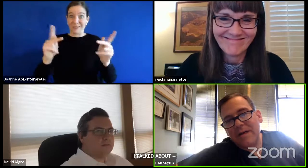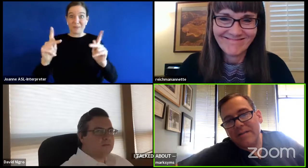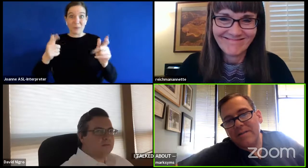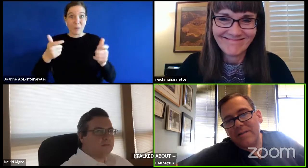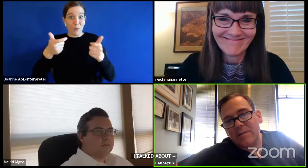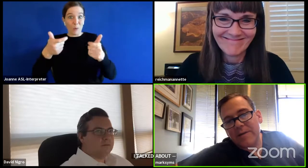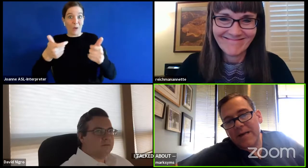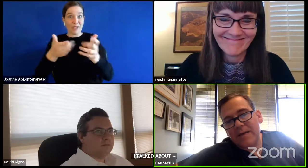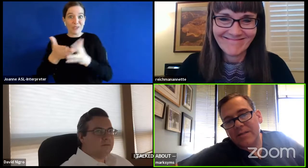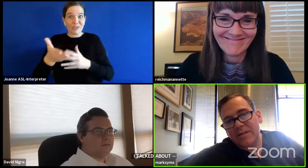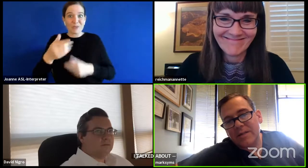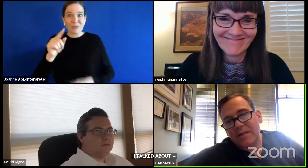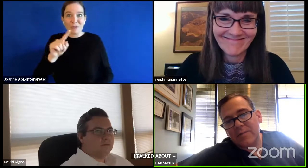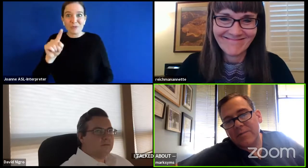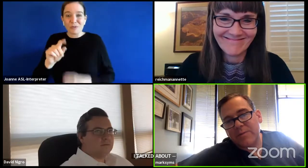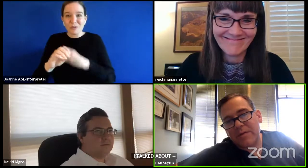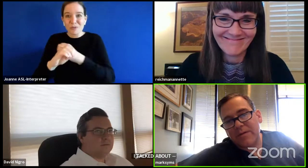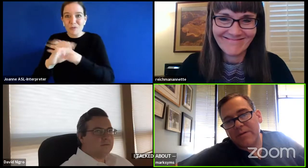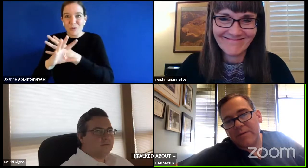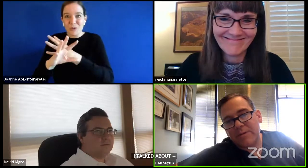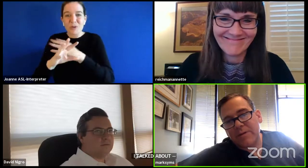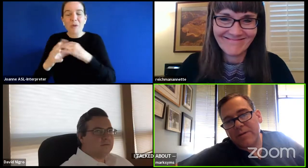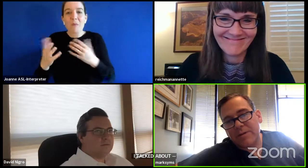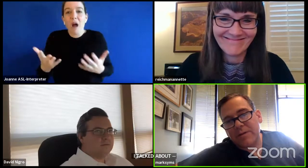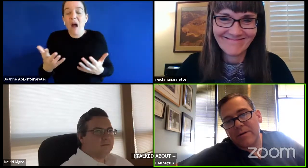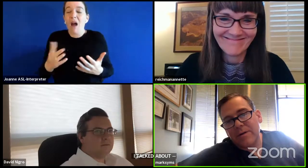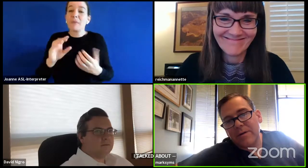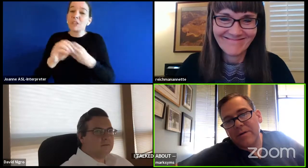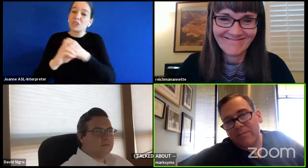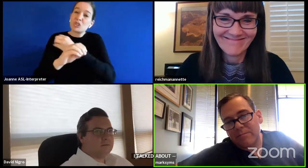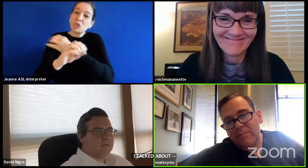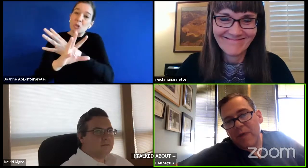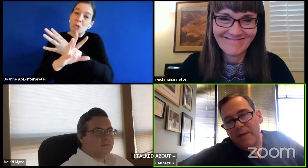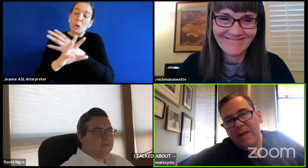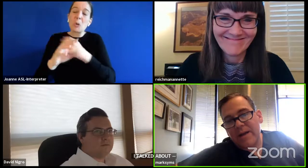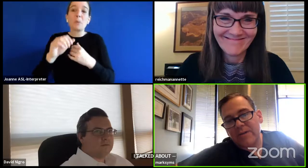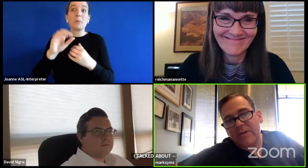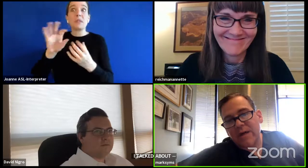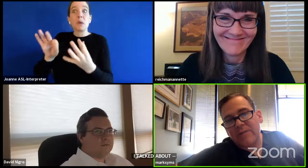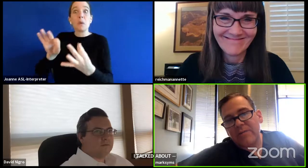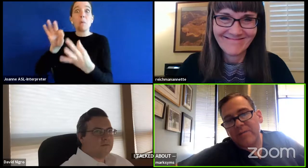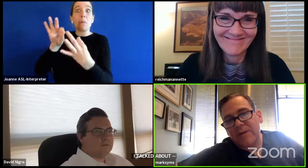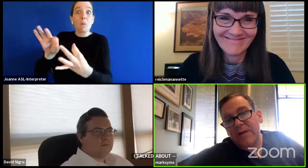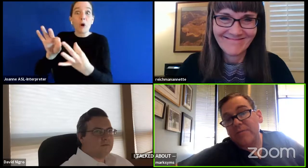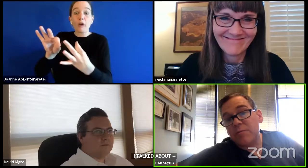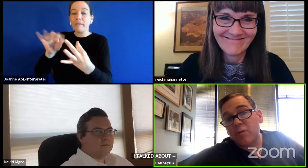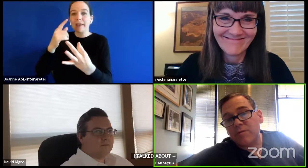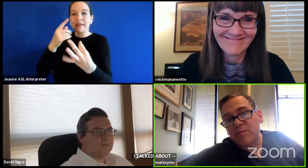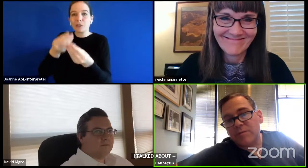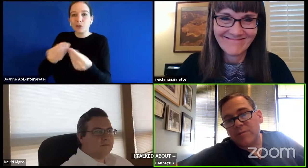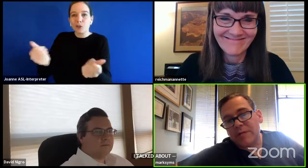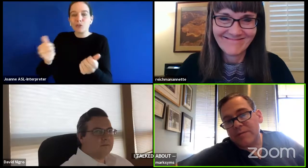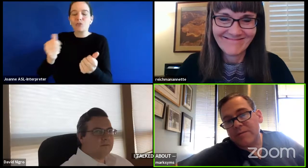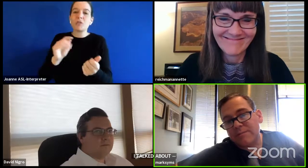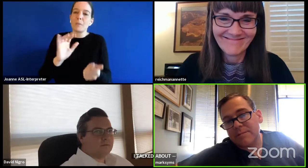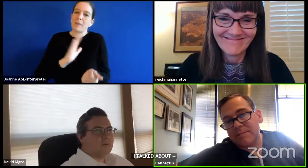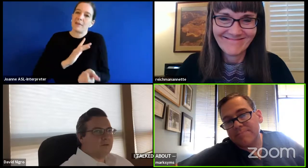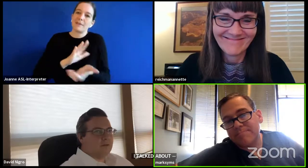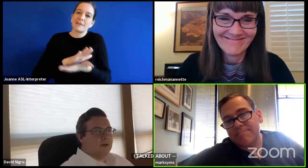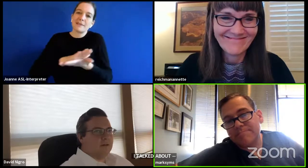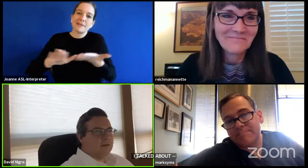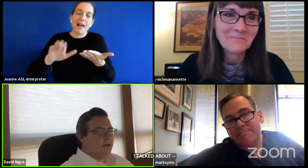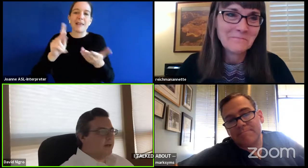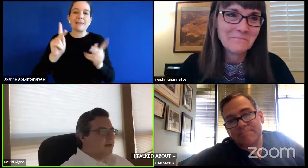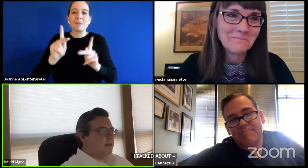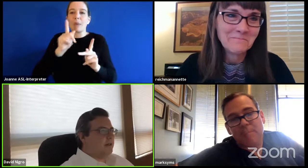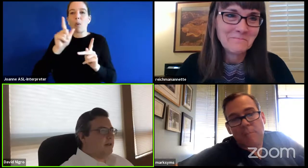not ideal but it actually gets people together in a much better way than actually having people to have to move to a place so